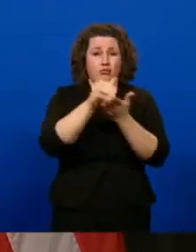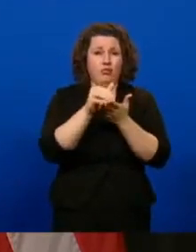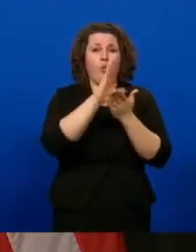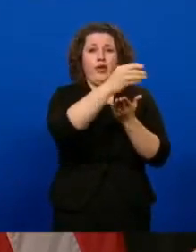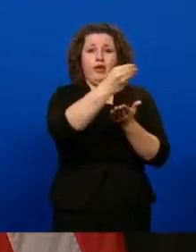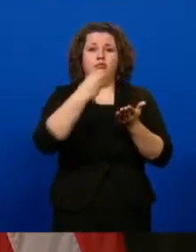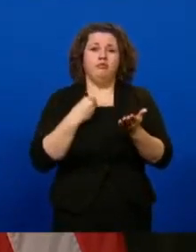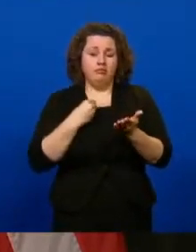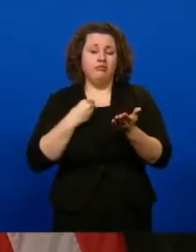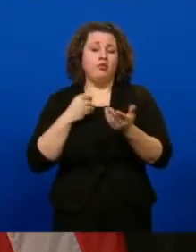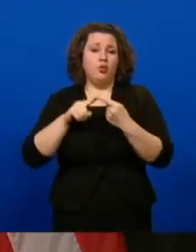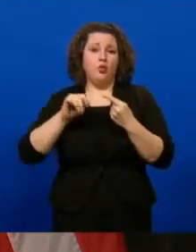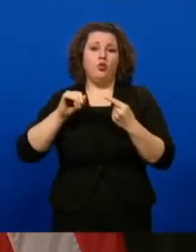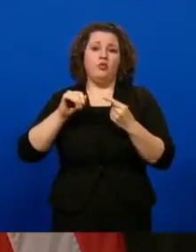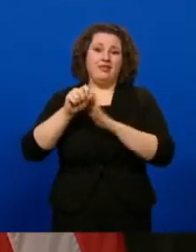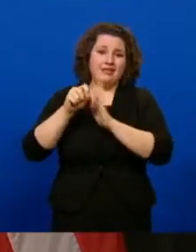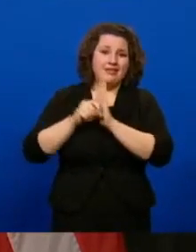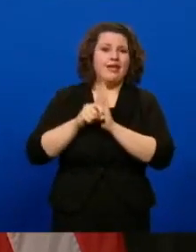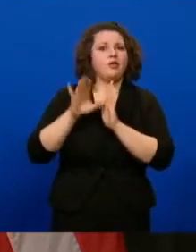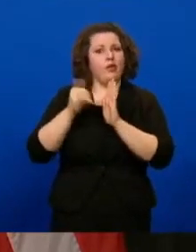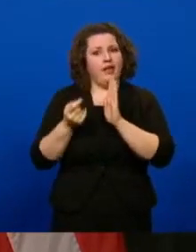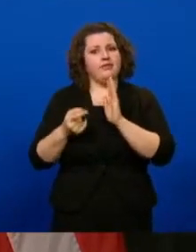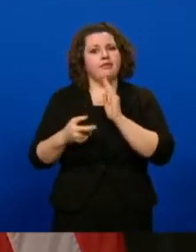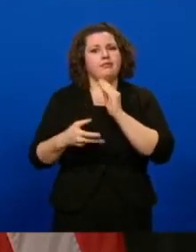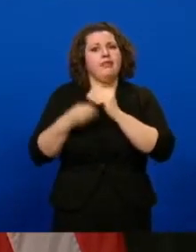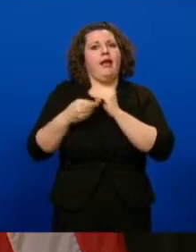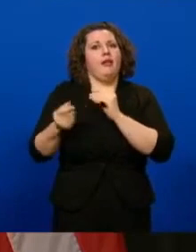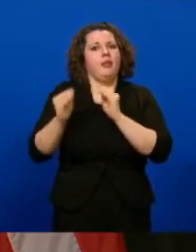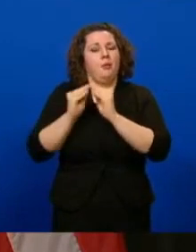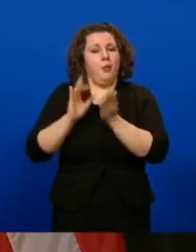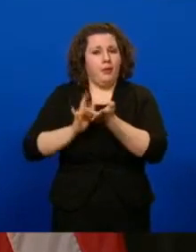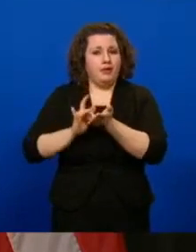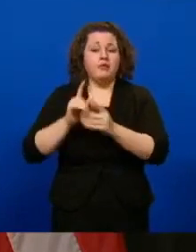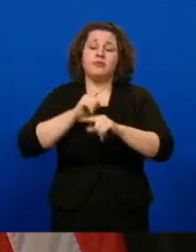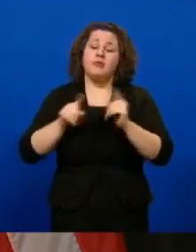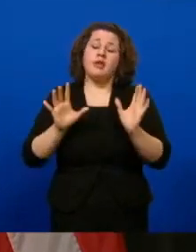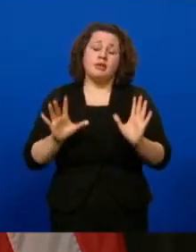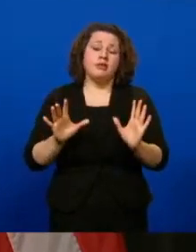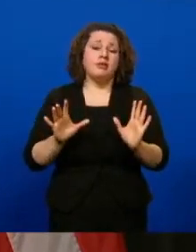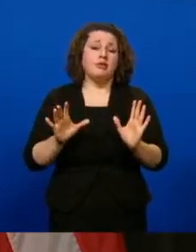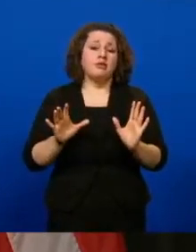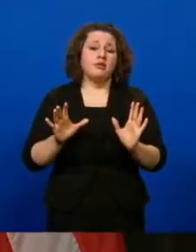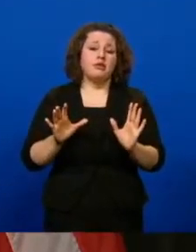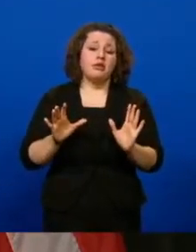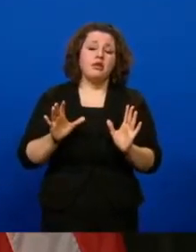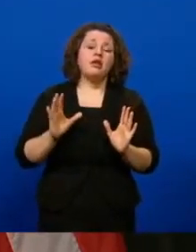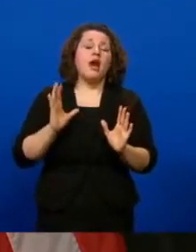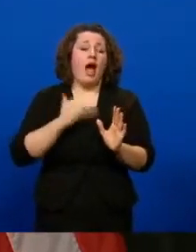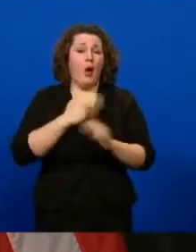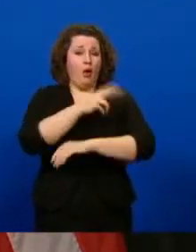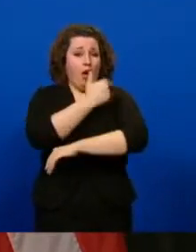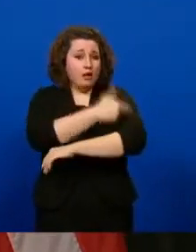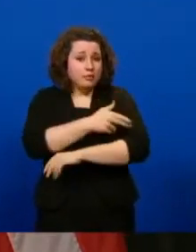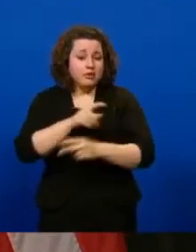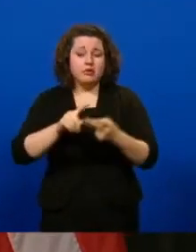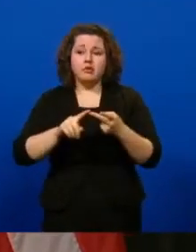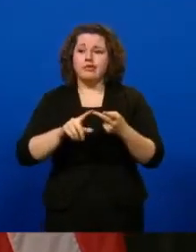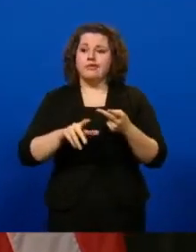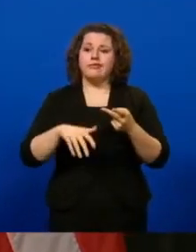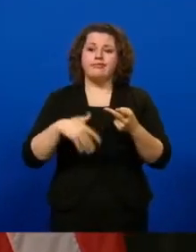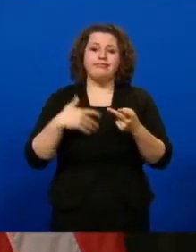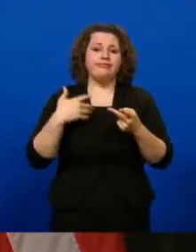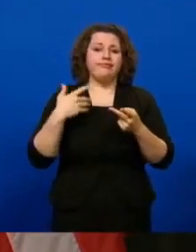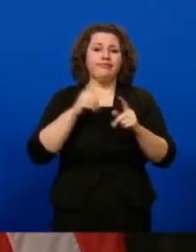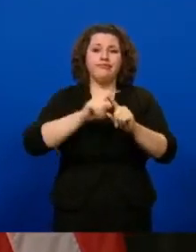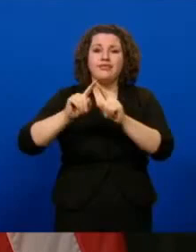So that's a little bit more of a bump. But, you know, we've worked with our hospitals, we've worked with our